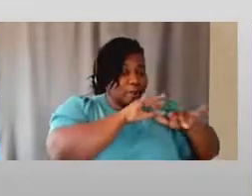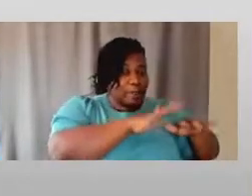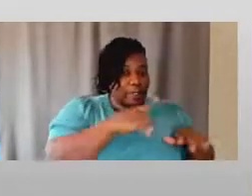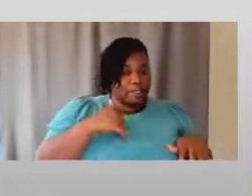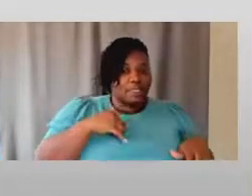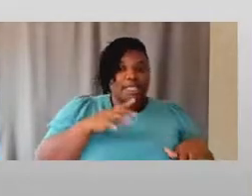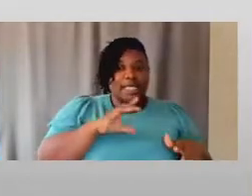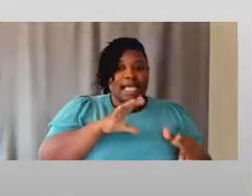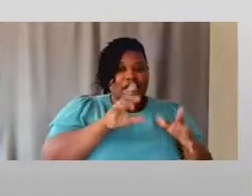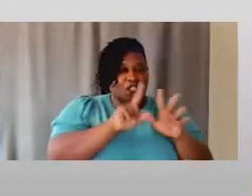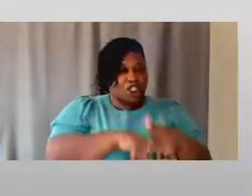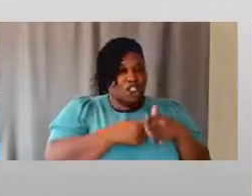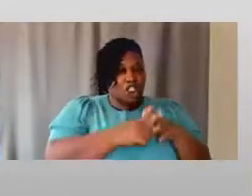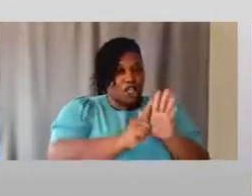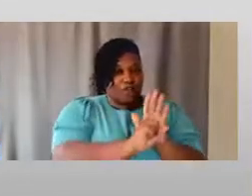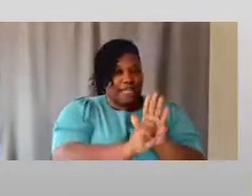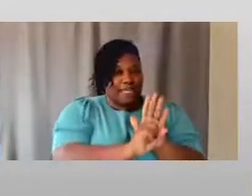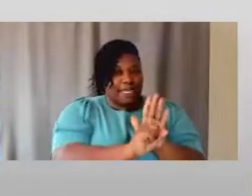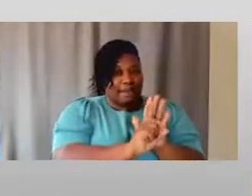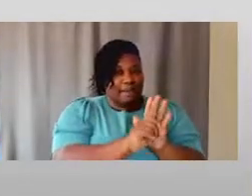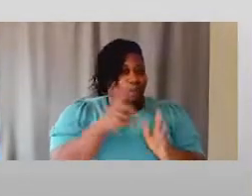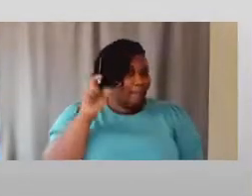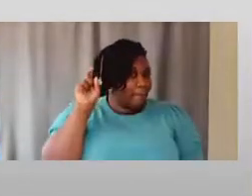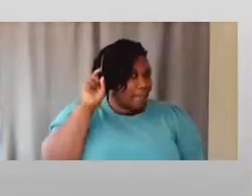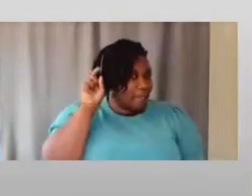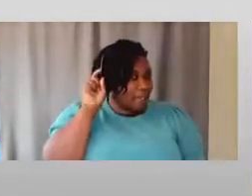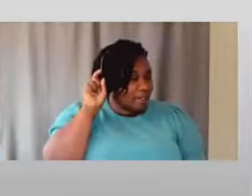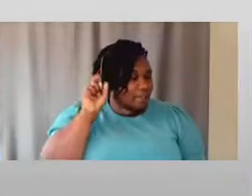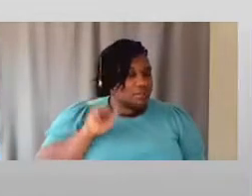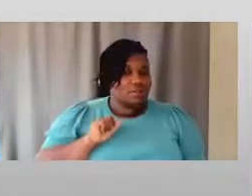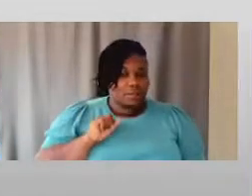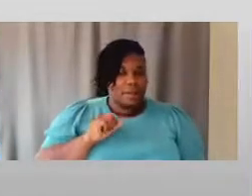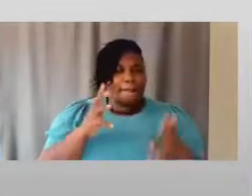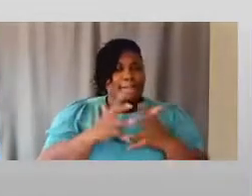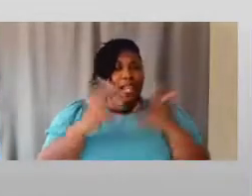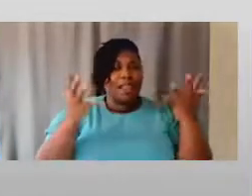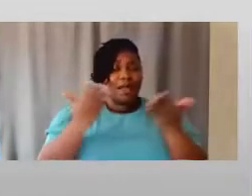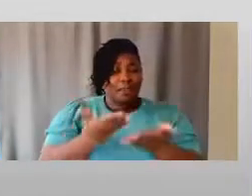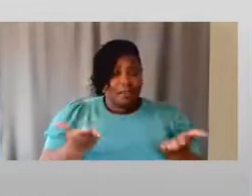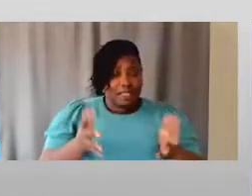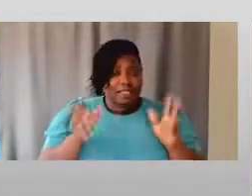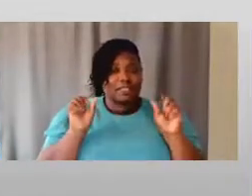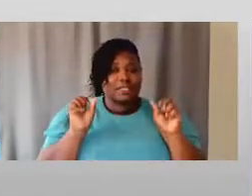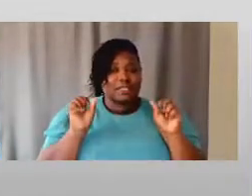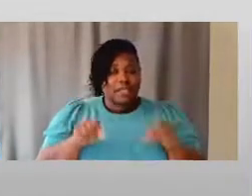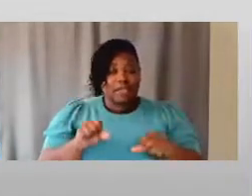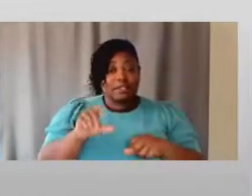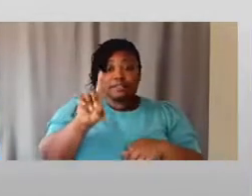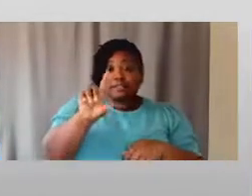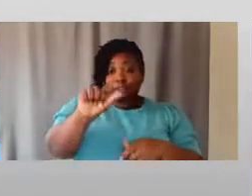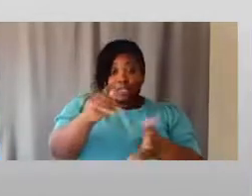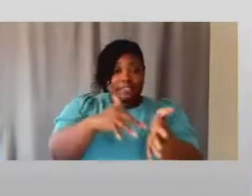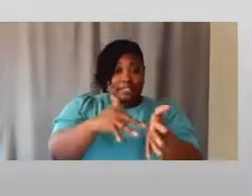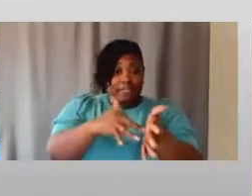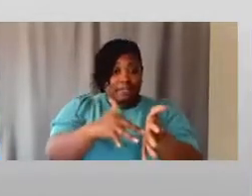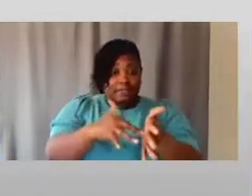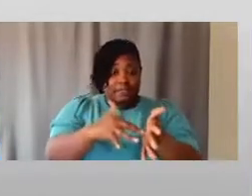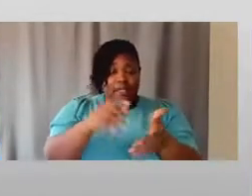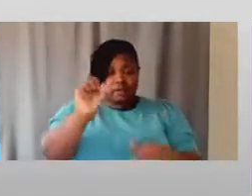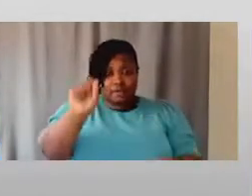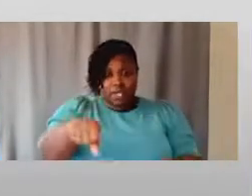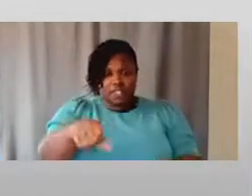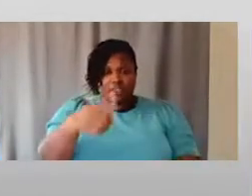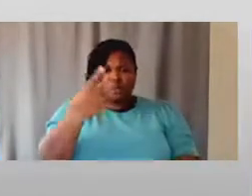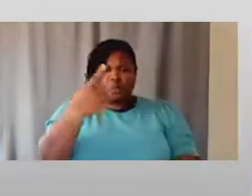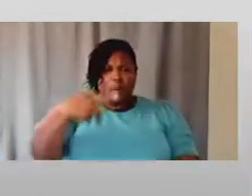But there are lots of little things you can get to know. Disability studies is certainly one of the platforms